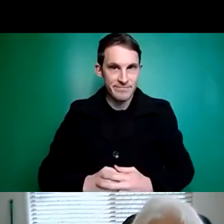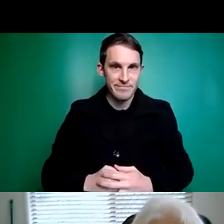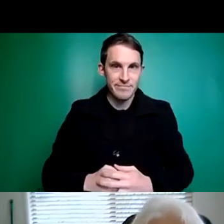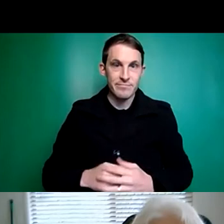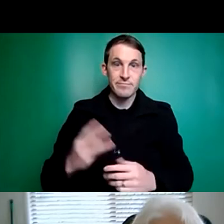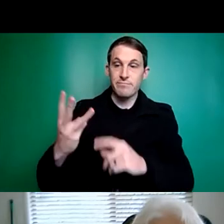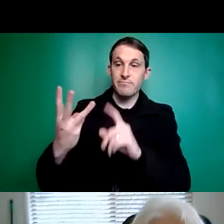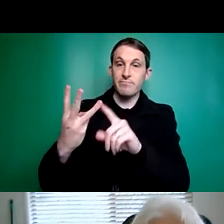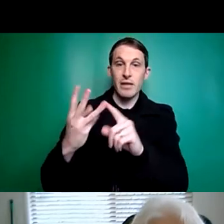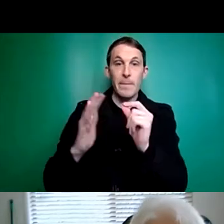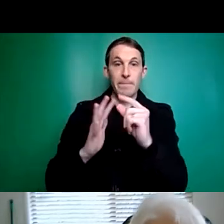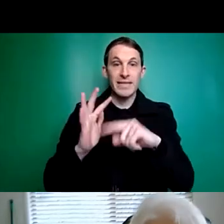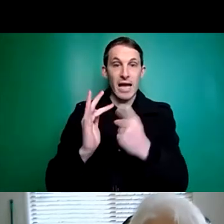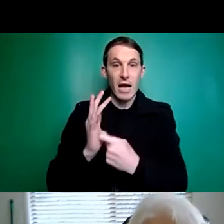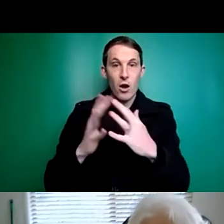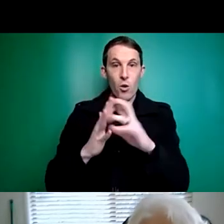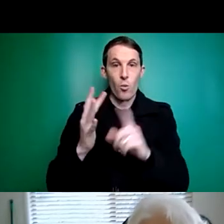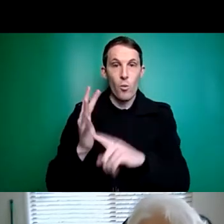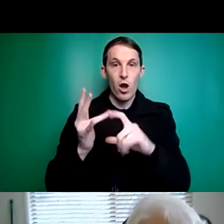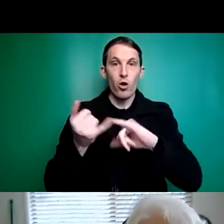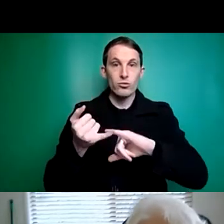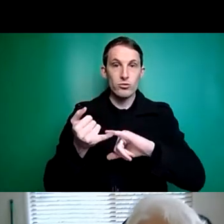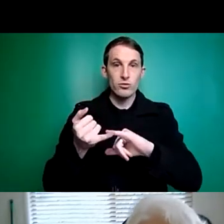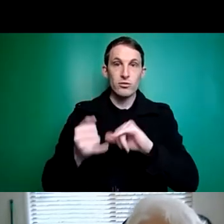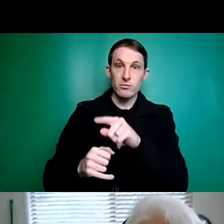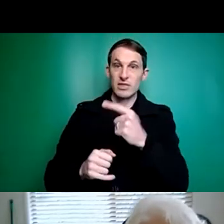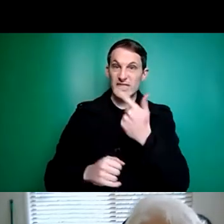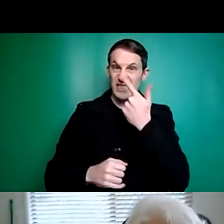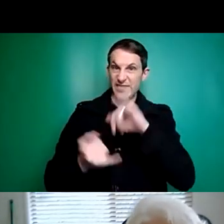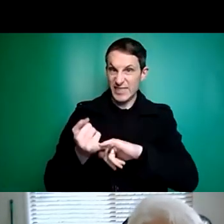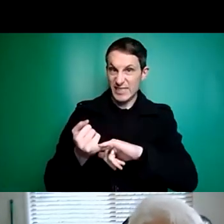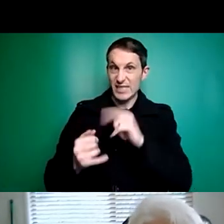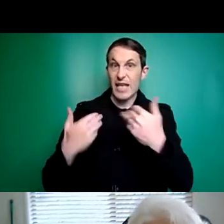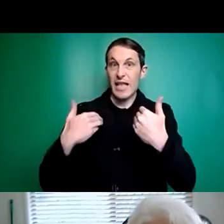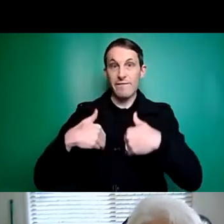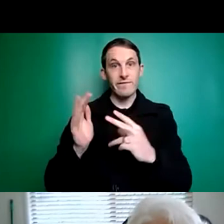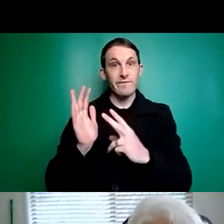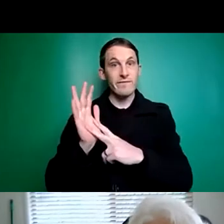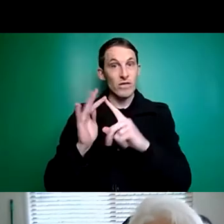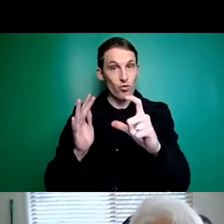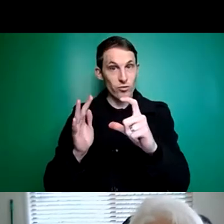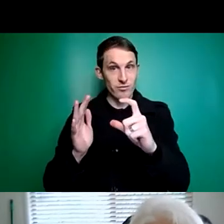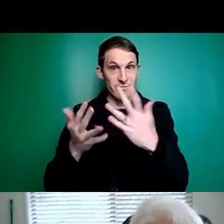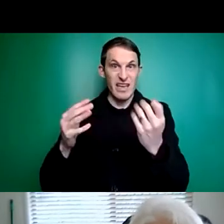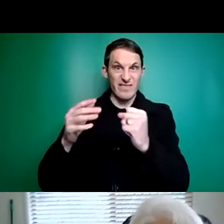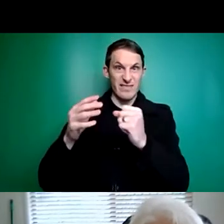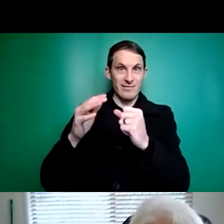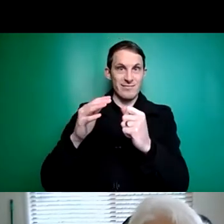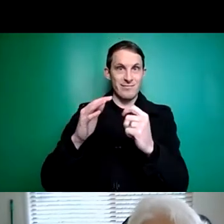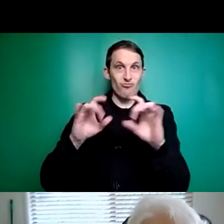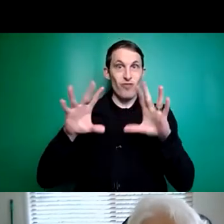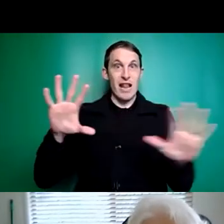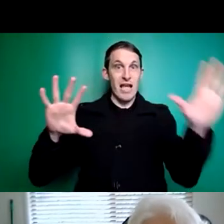Wilcox is our next panelist and Peter is in his 70s and lives in Victoria. So we've just gone down the east coast of